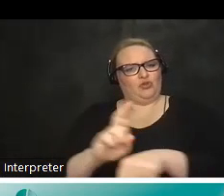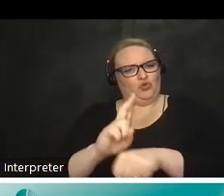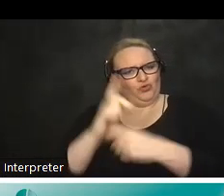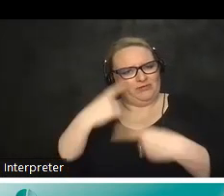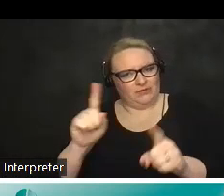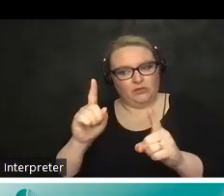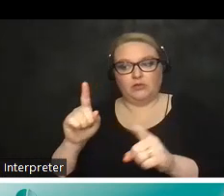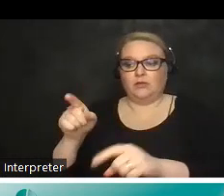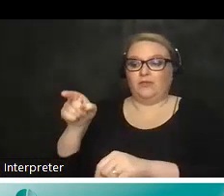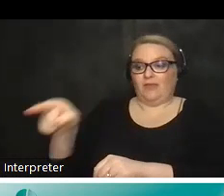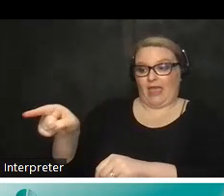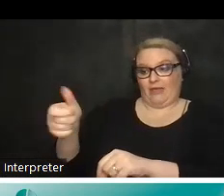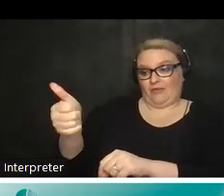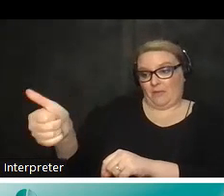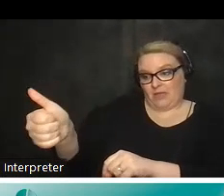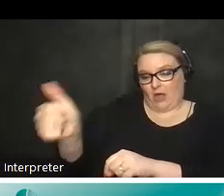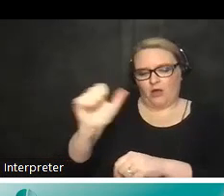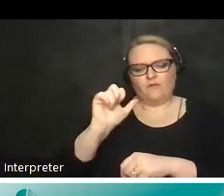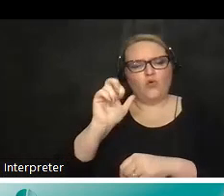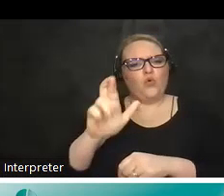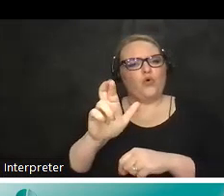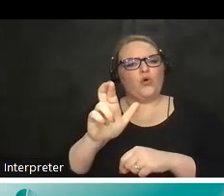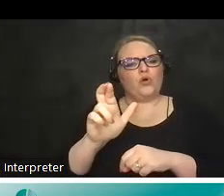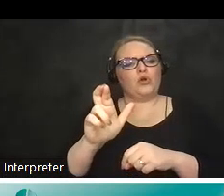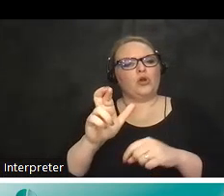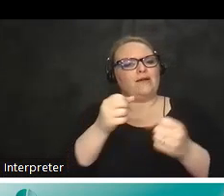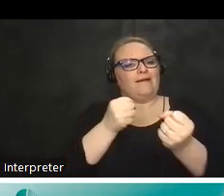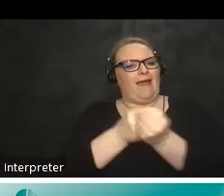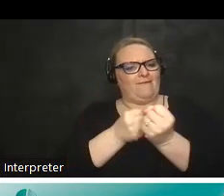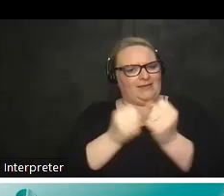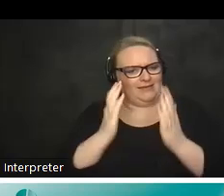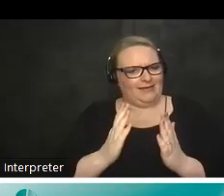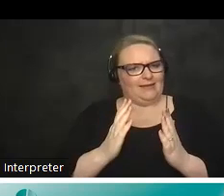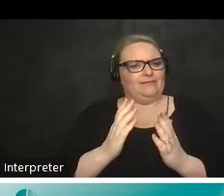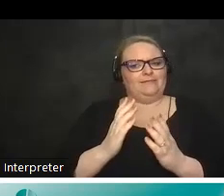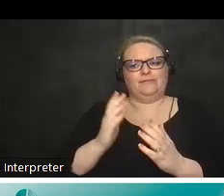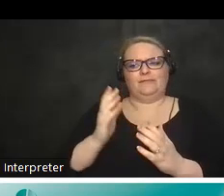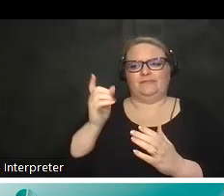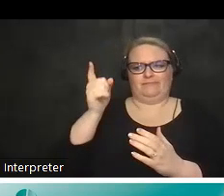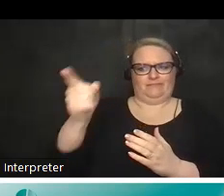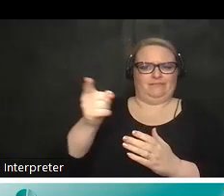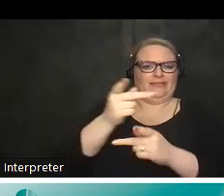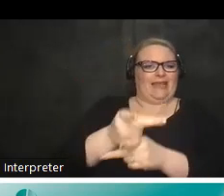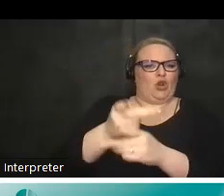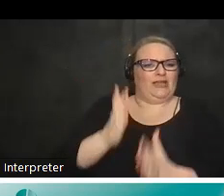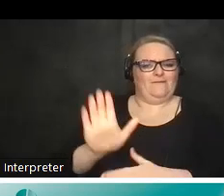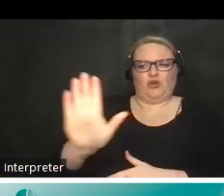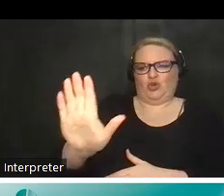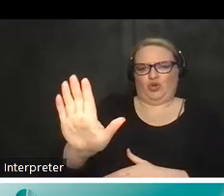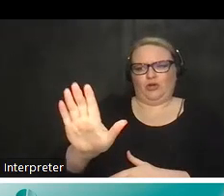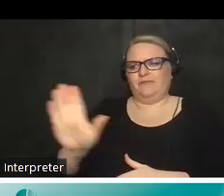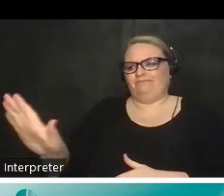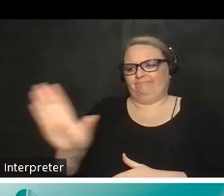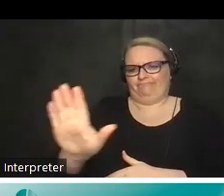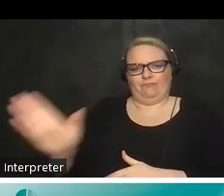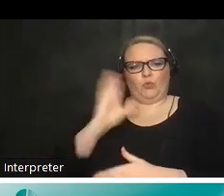user themselves sometimes it's through um you know advocated by the the caregiver what um what other things that we need to